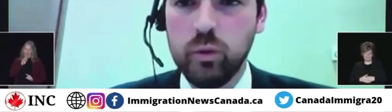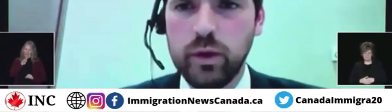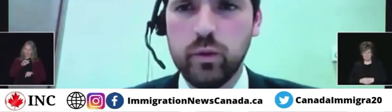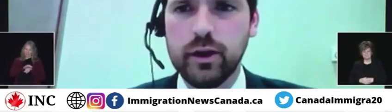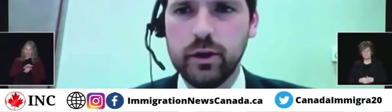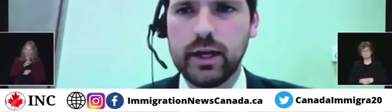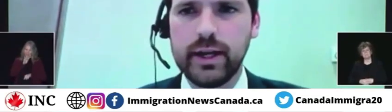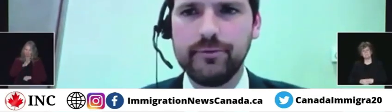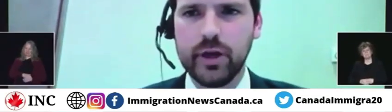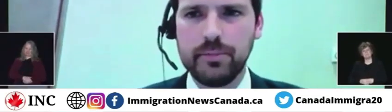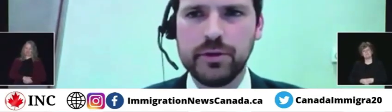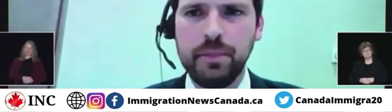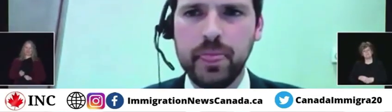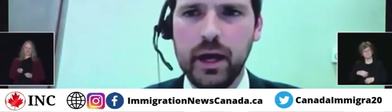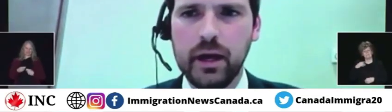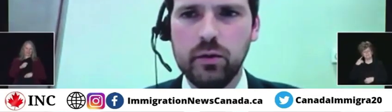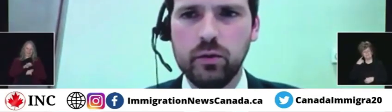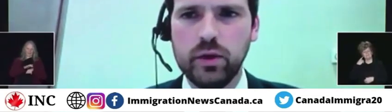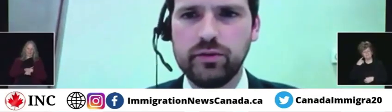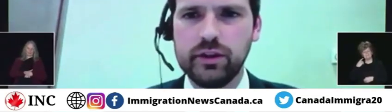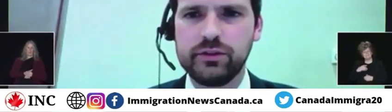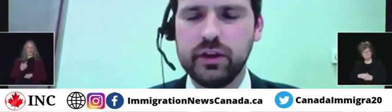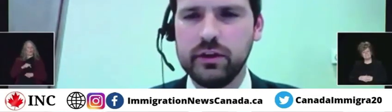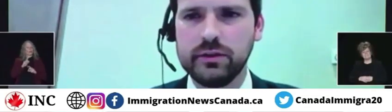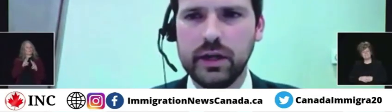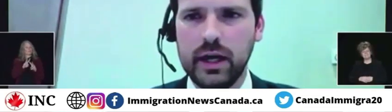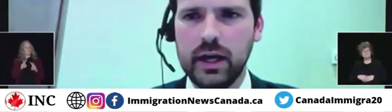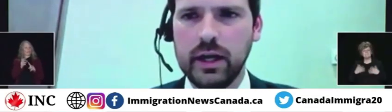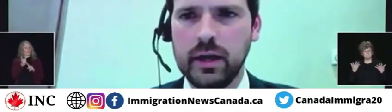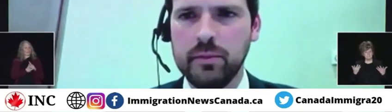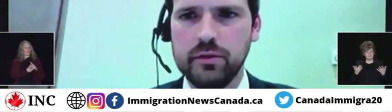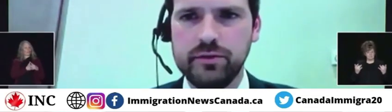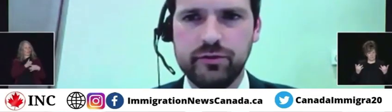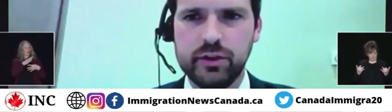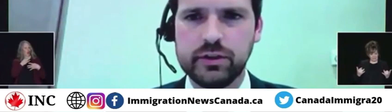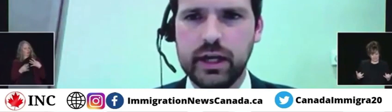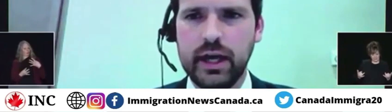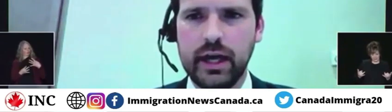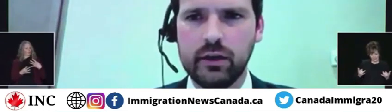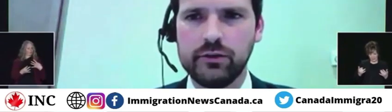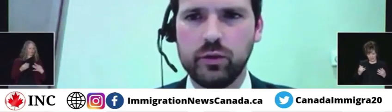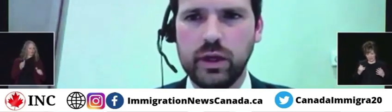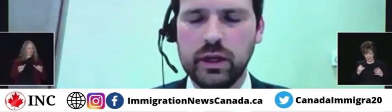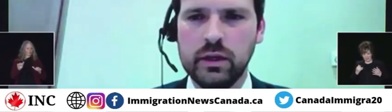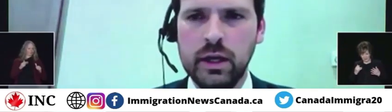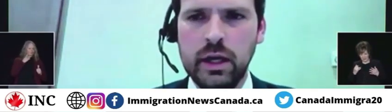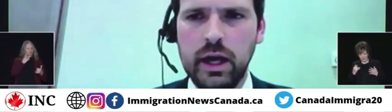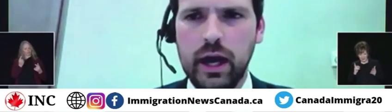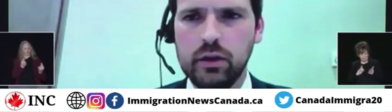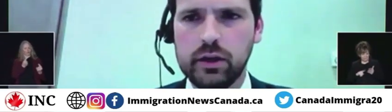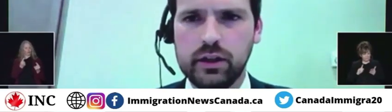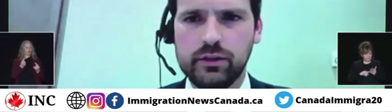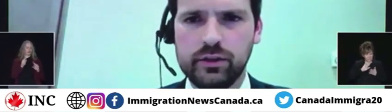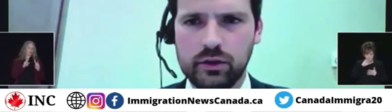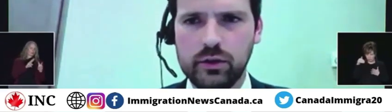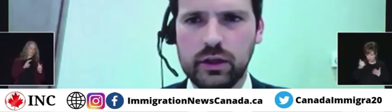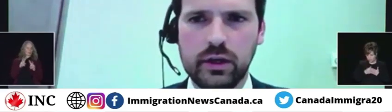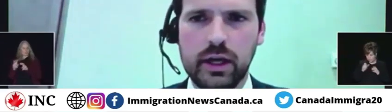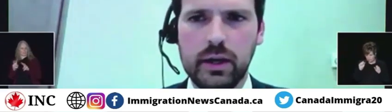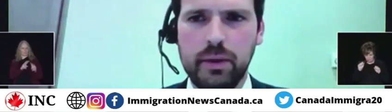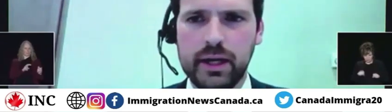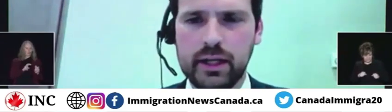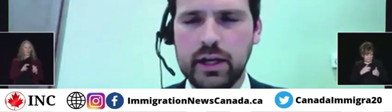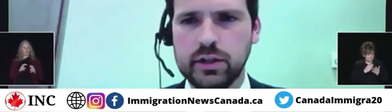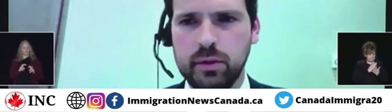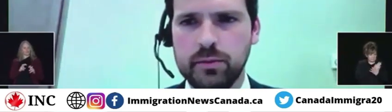we are looking at every option. We've considered a number of different angles that we can look at this, including